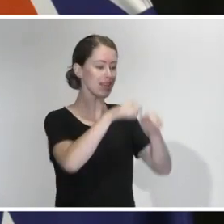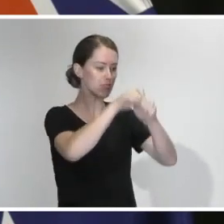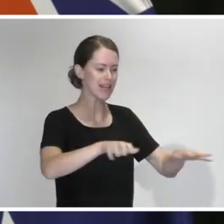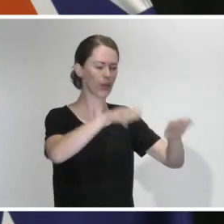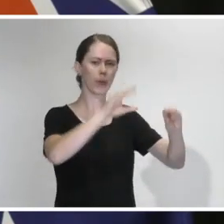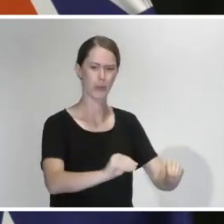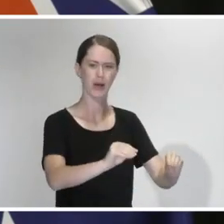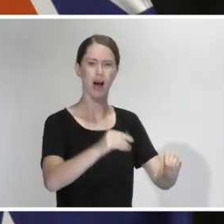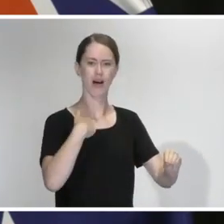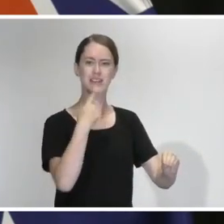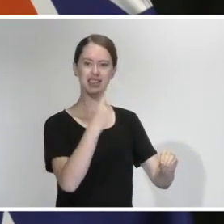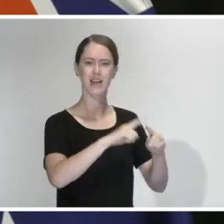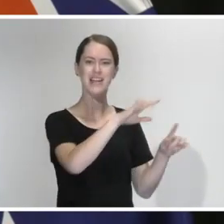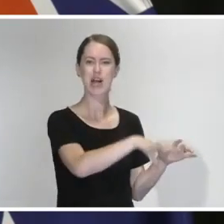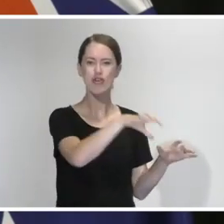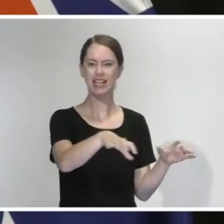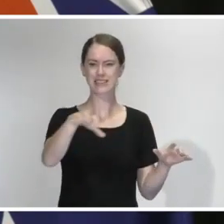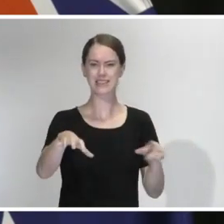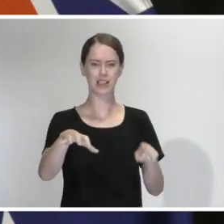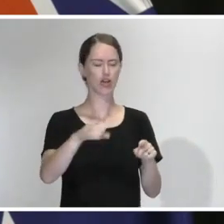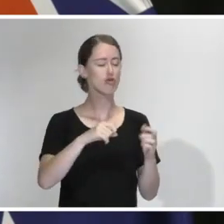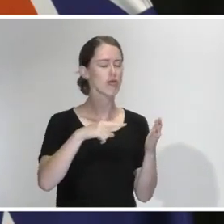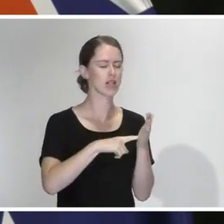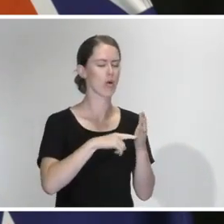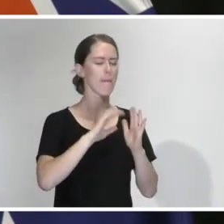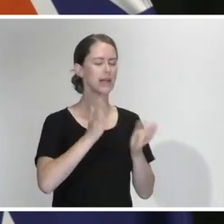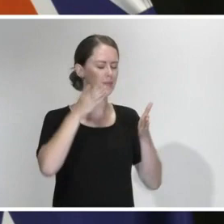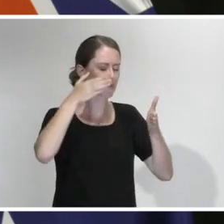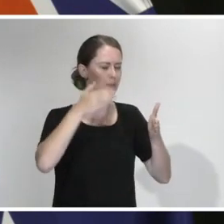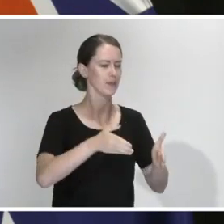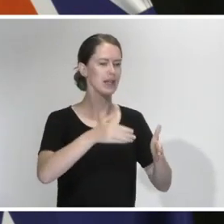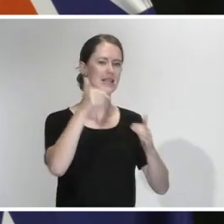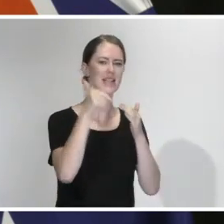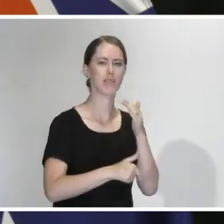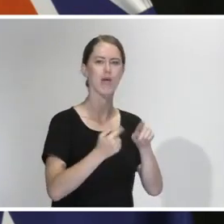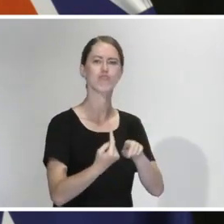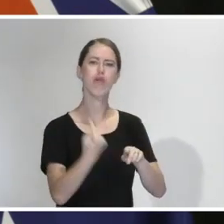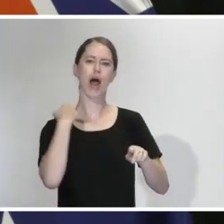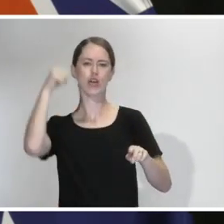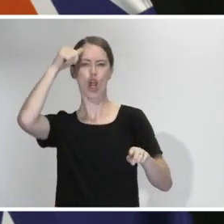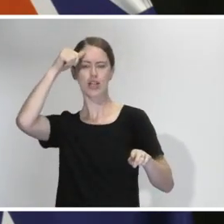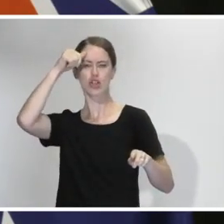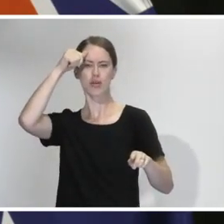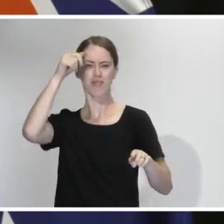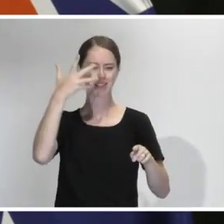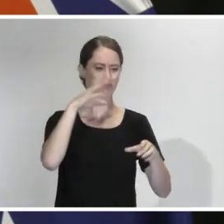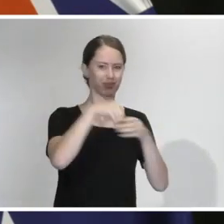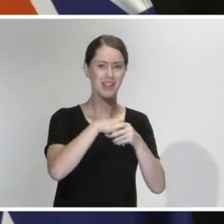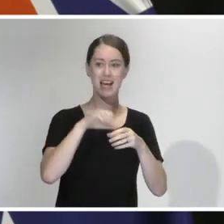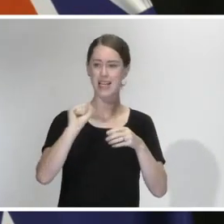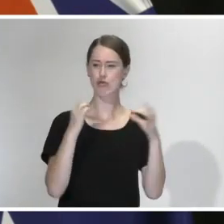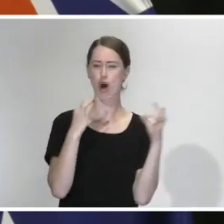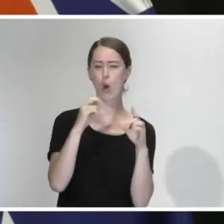and I've set out a number of different areas where it is critical that we have deep prior knowledge. The role that he must play within